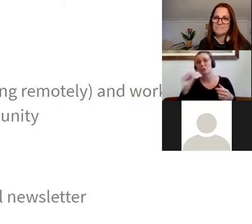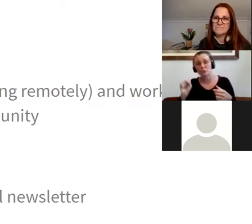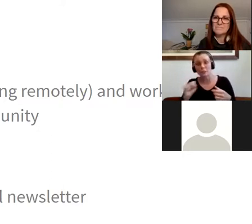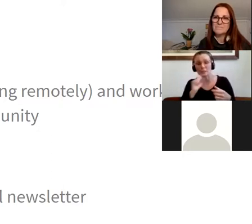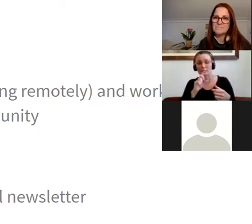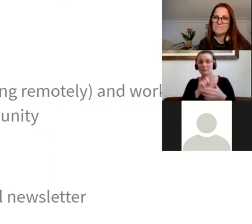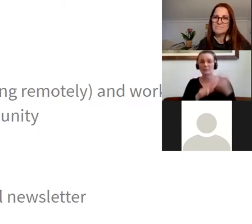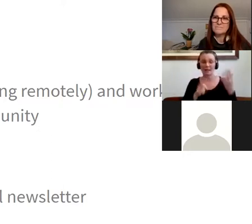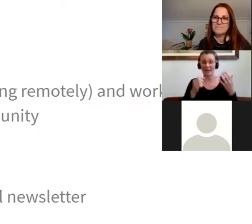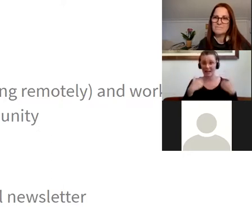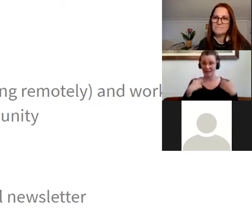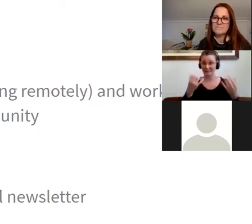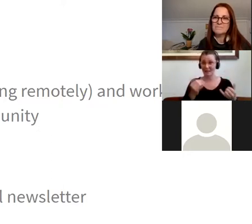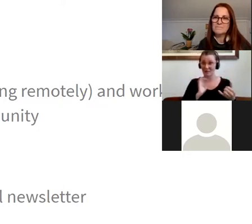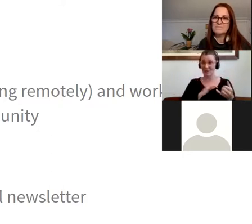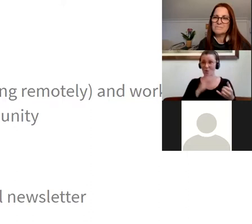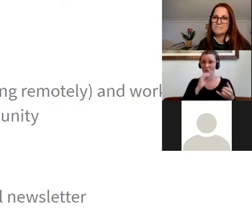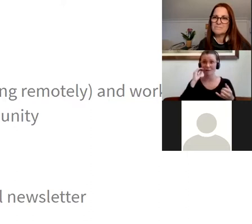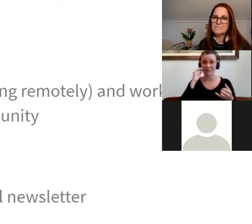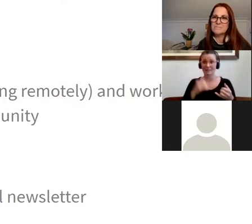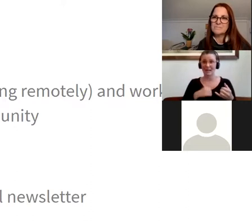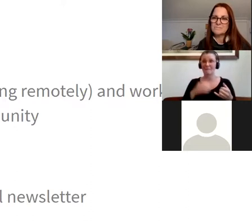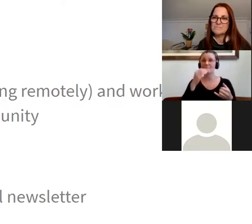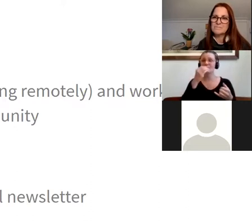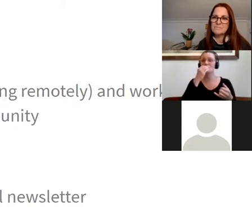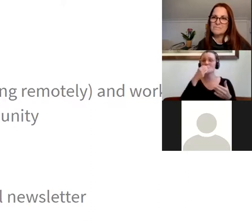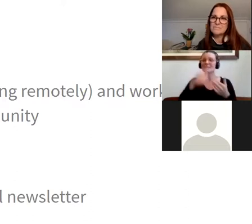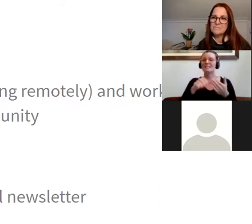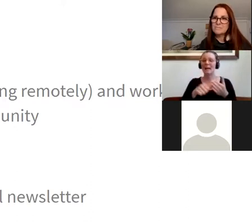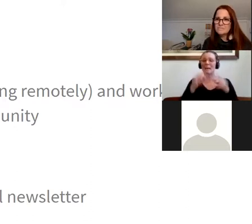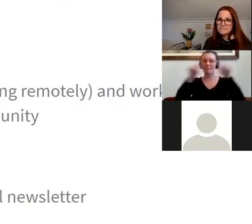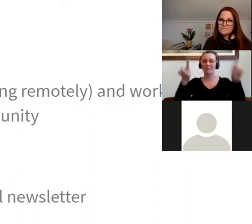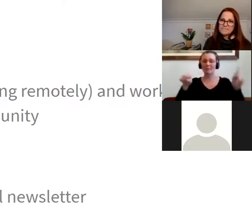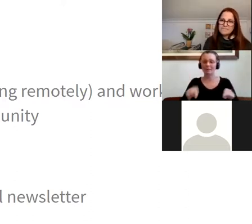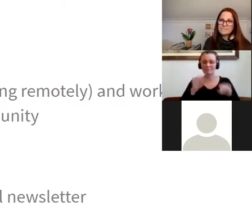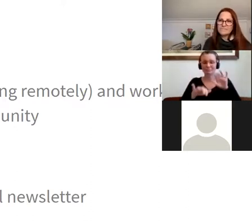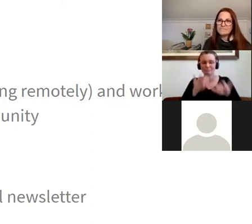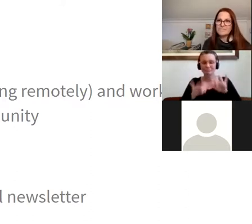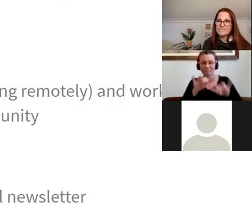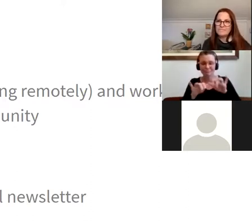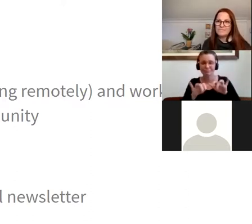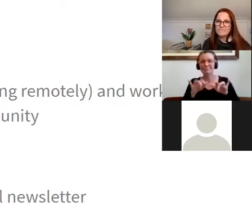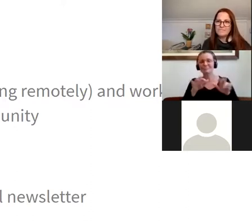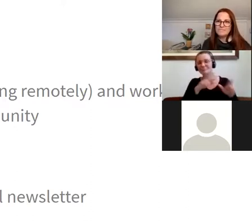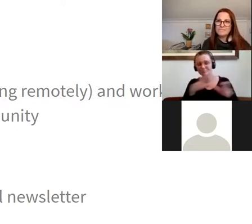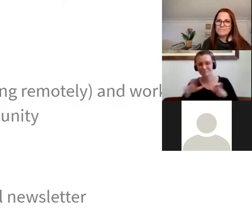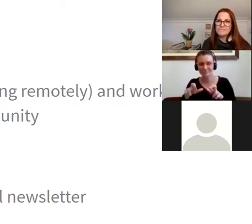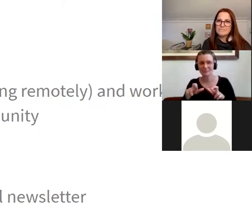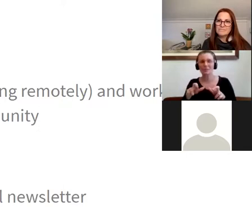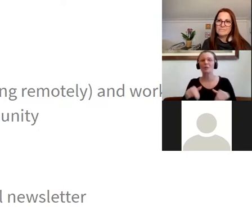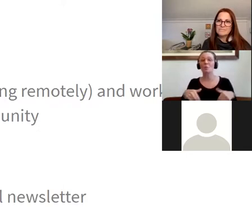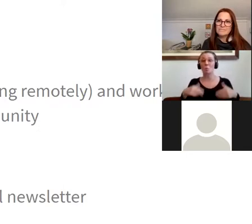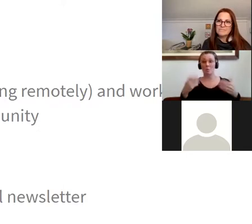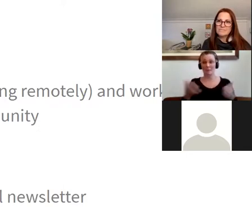stamp kiosk in our office. We're able to go in and access that. So we're here to call to make sure your needs are met.